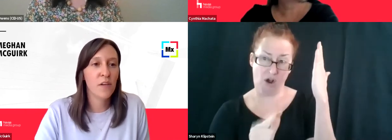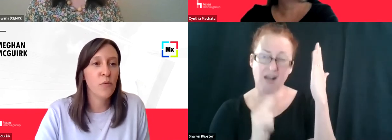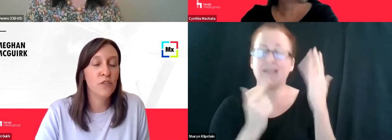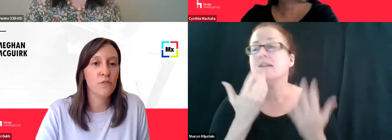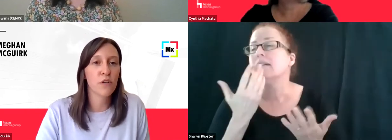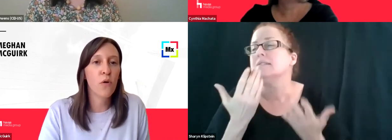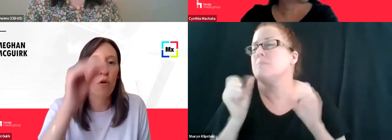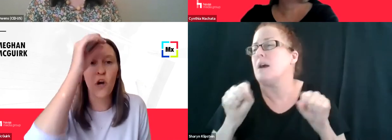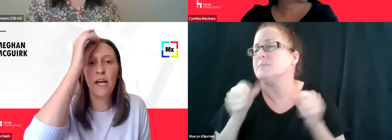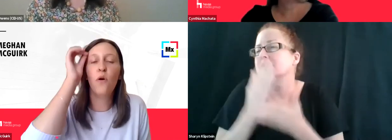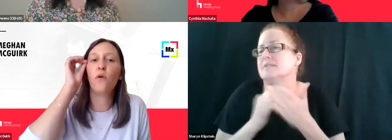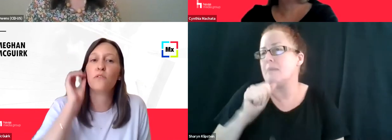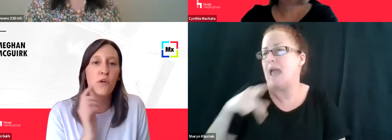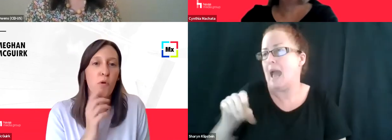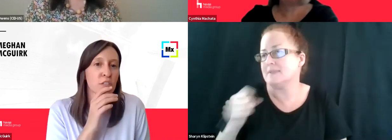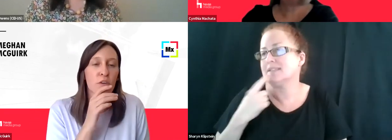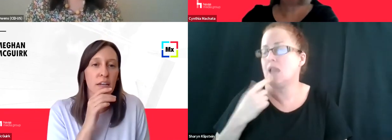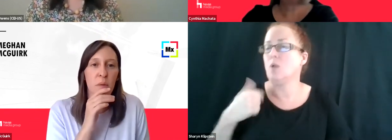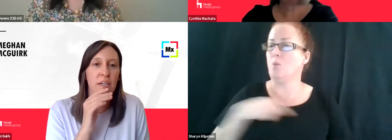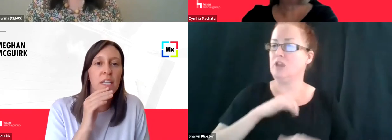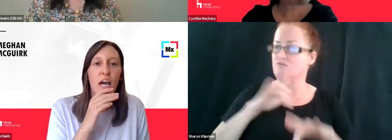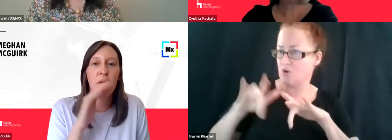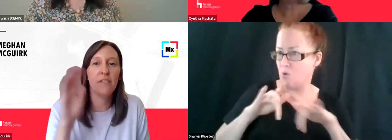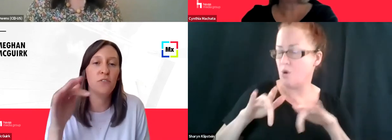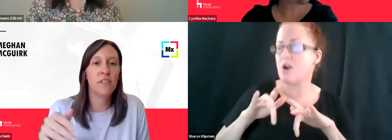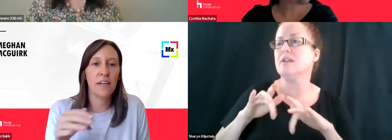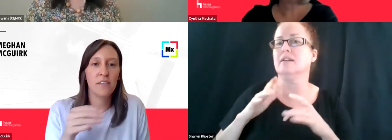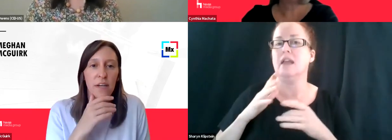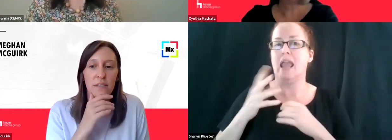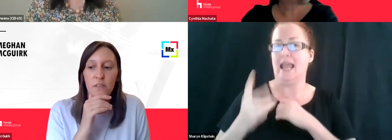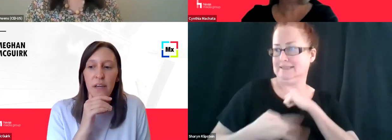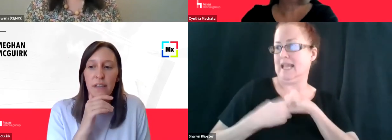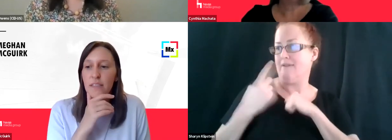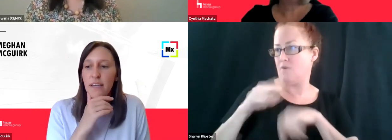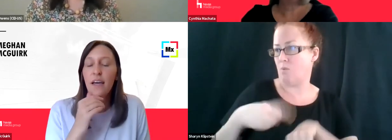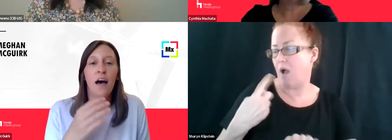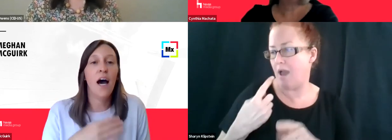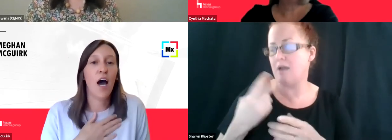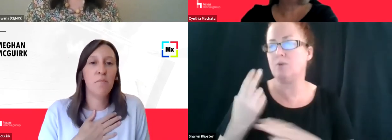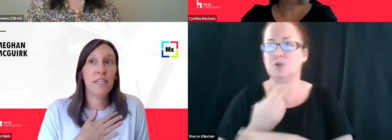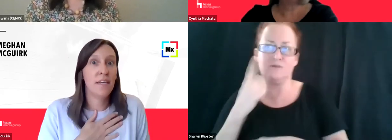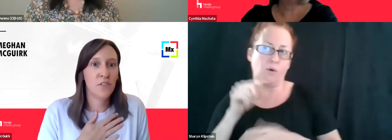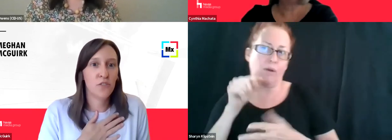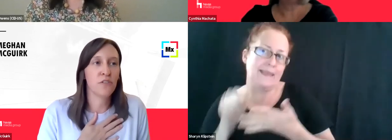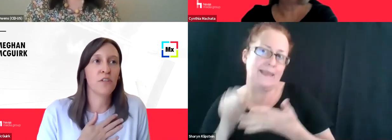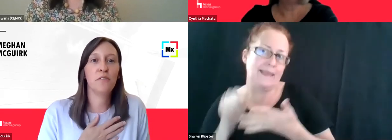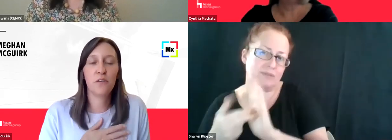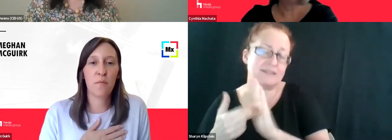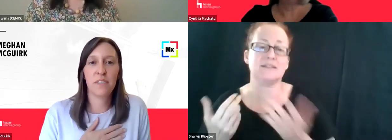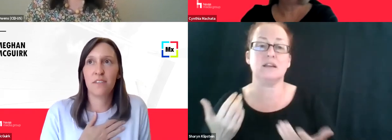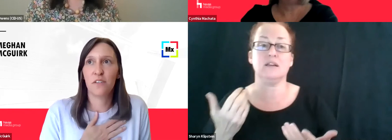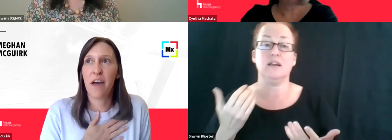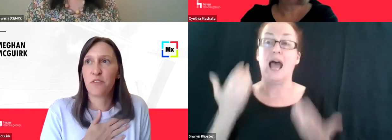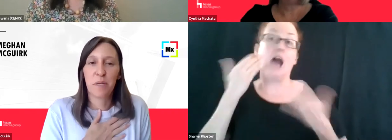say like we do record and hold recordings for X amount of time and it's used in X, Y, and Z ways. Like I I'm not saying this is true.